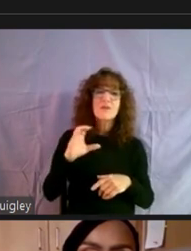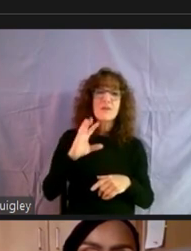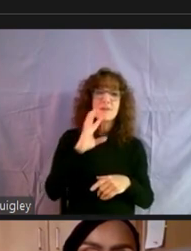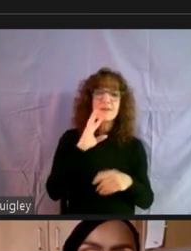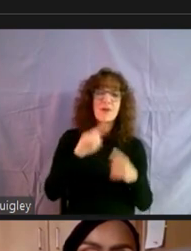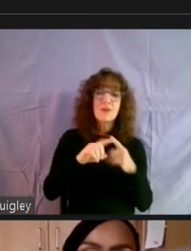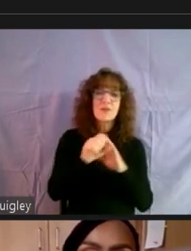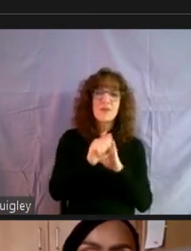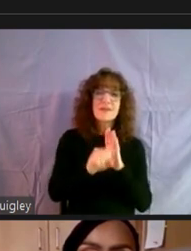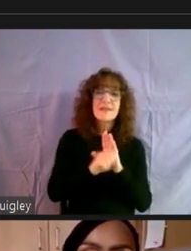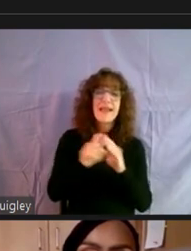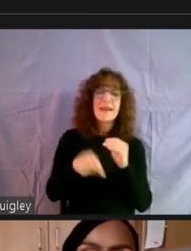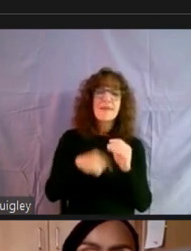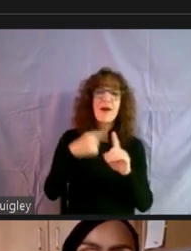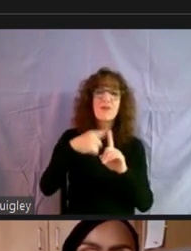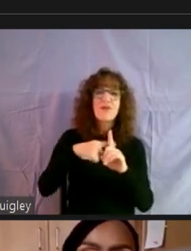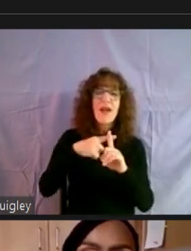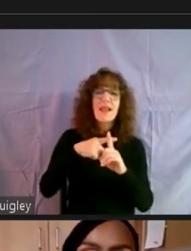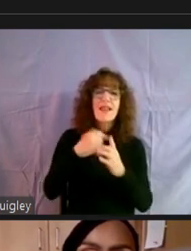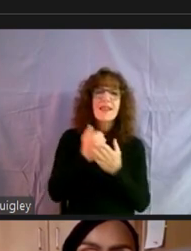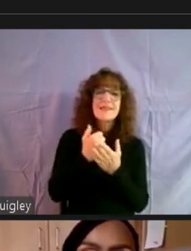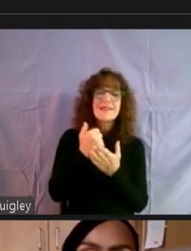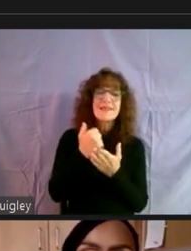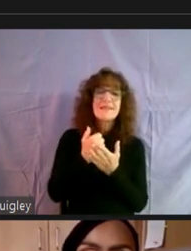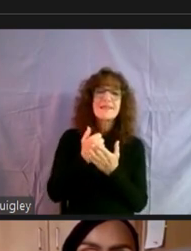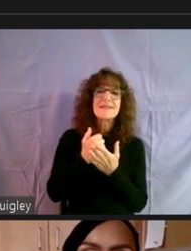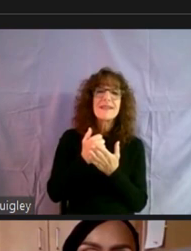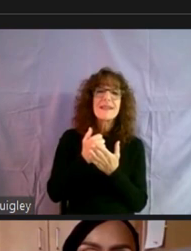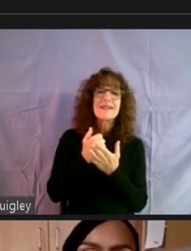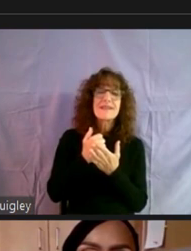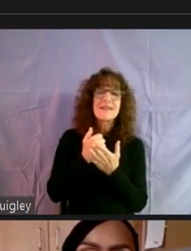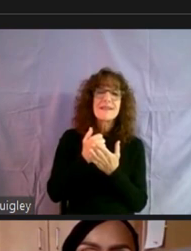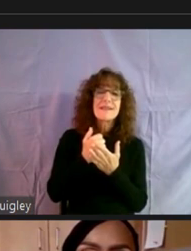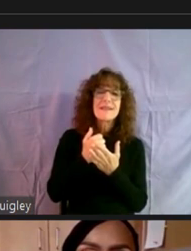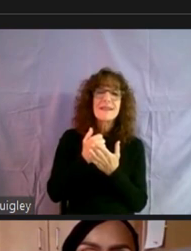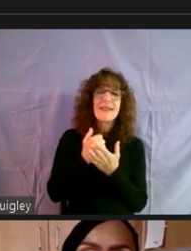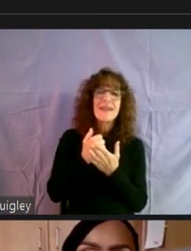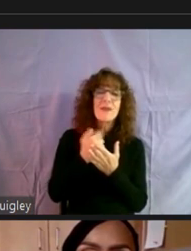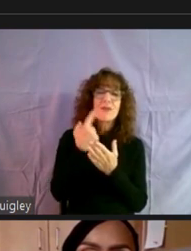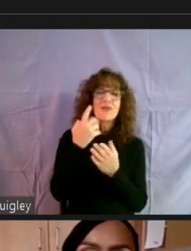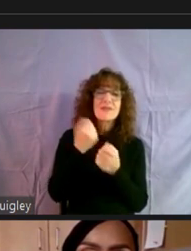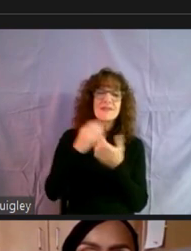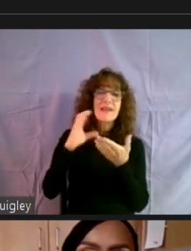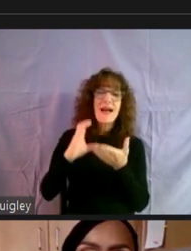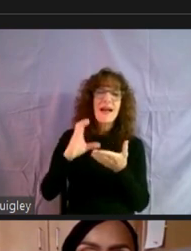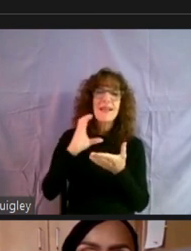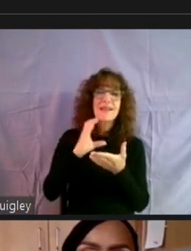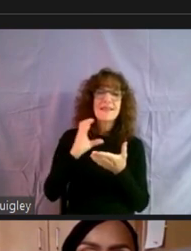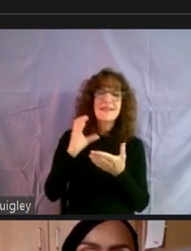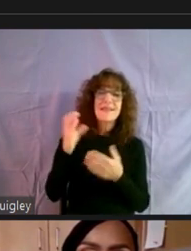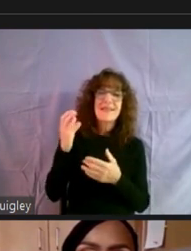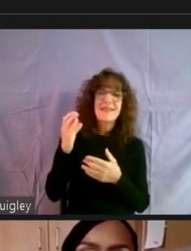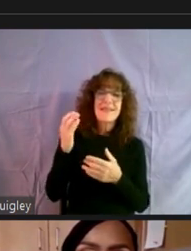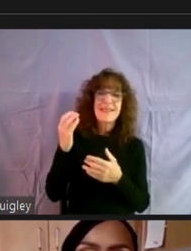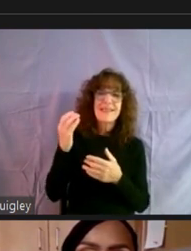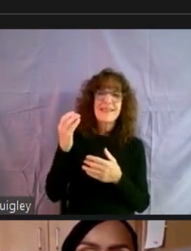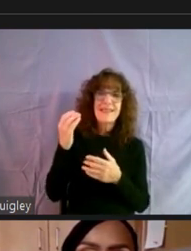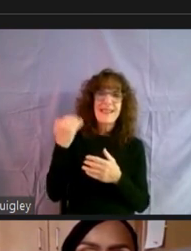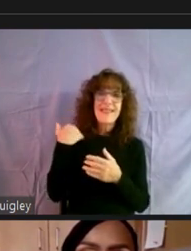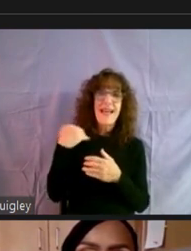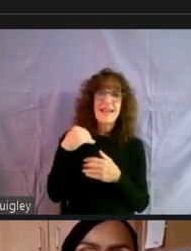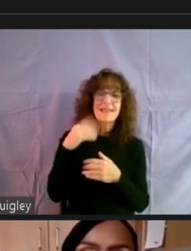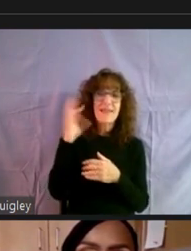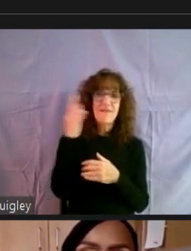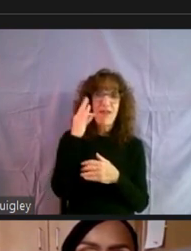to the state about rental assistance and using some of the, we just got another appropriation on the last act federal law that was